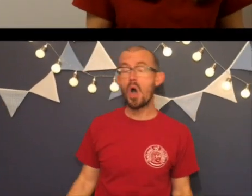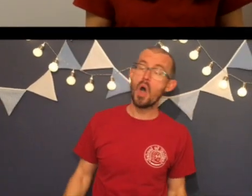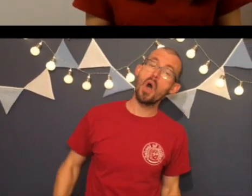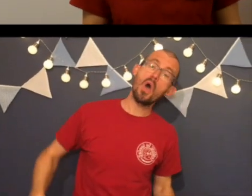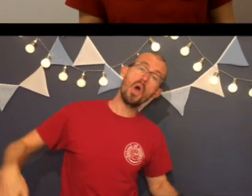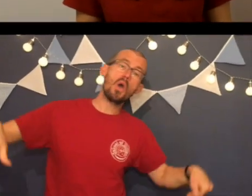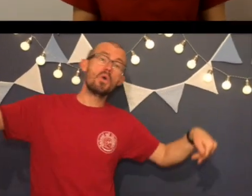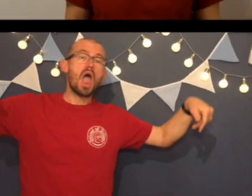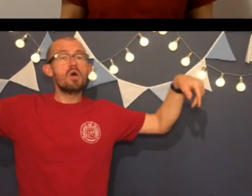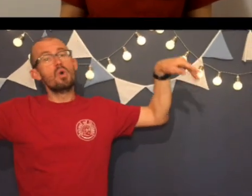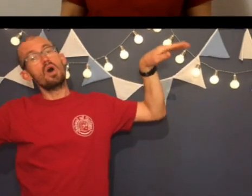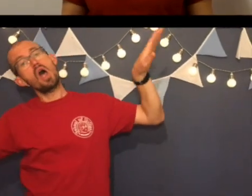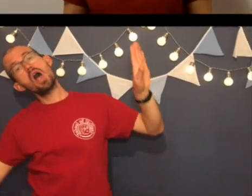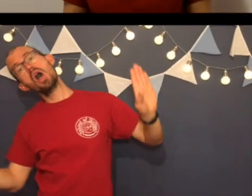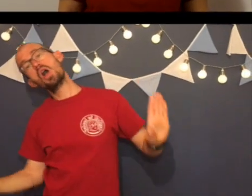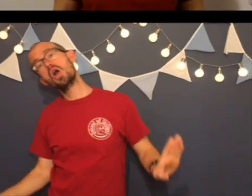flying care.